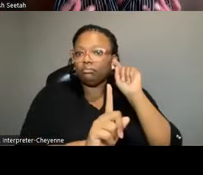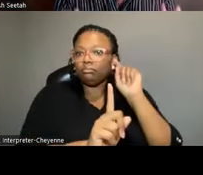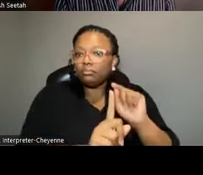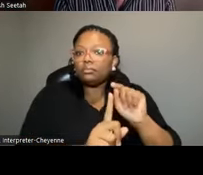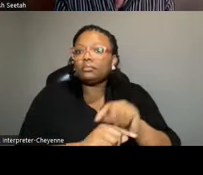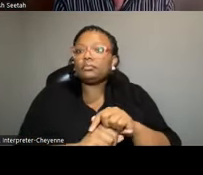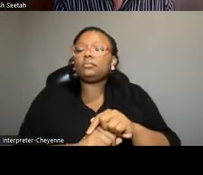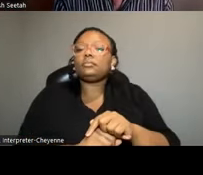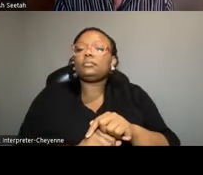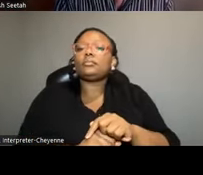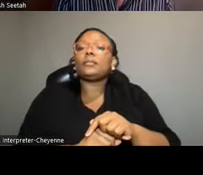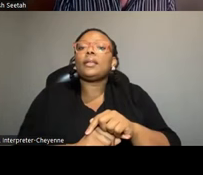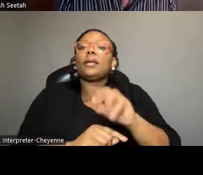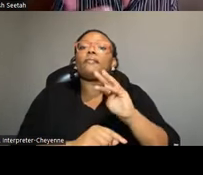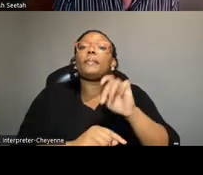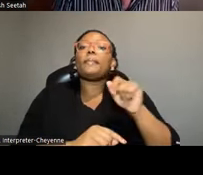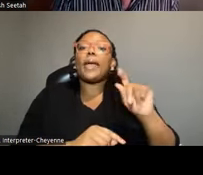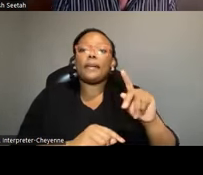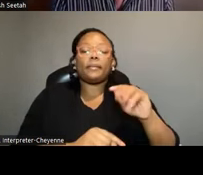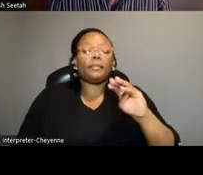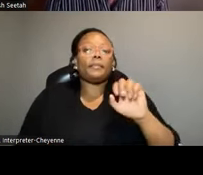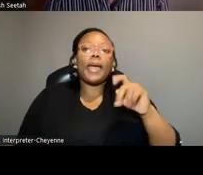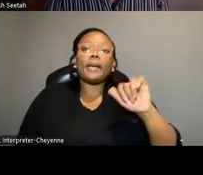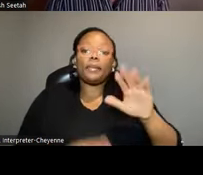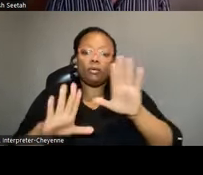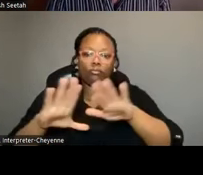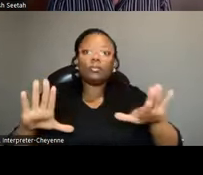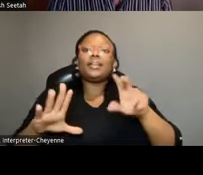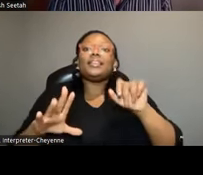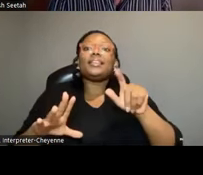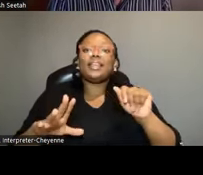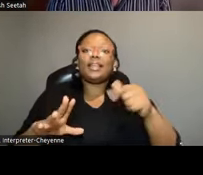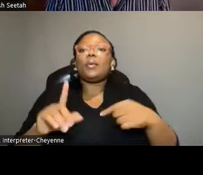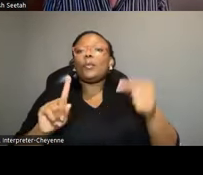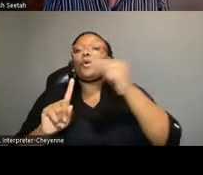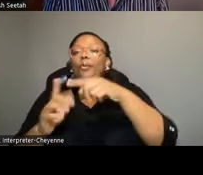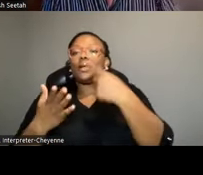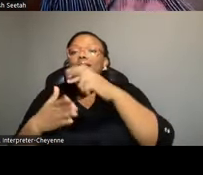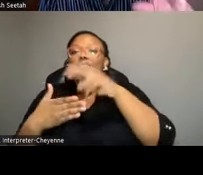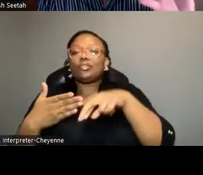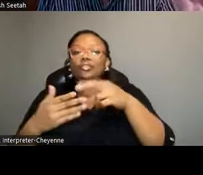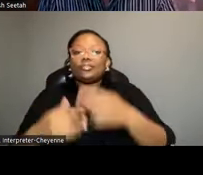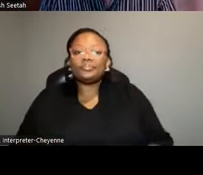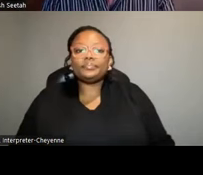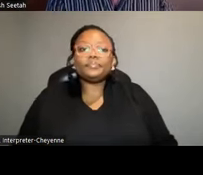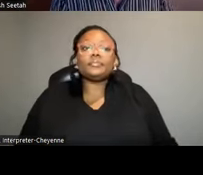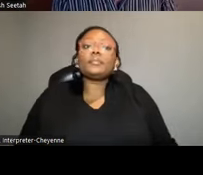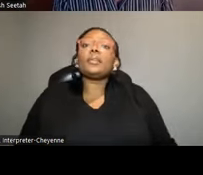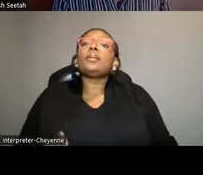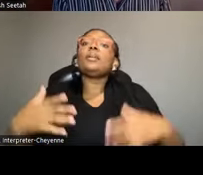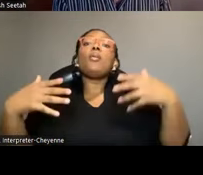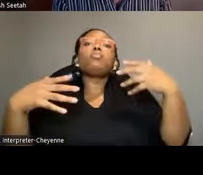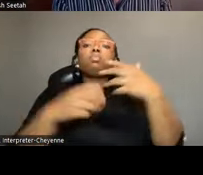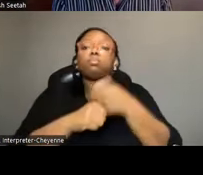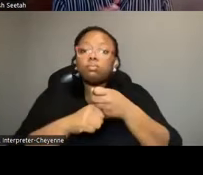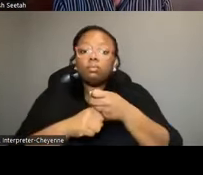and modeling our data. And I'll say to I'll come back and talk about some of those results in just a second, if you'll be with me. But basically, summarizing and